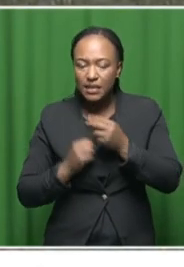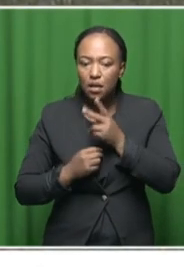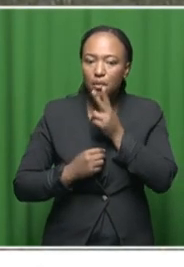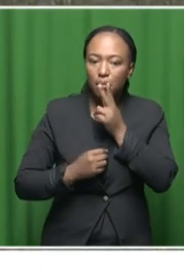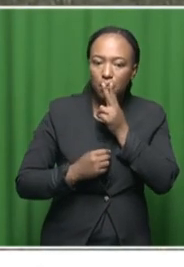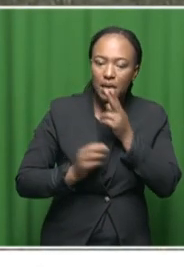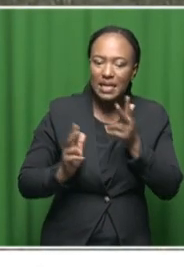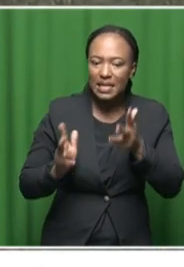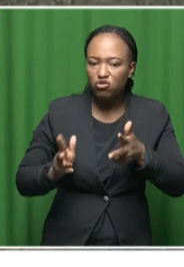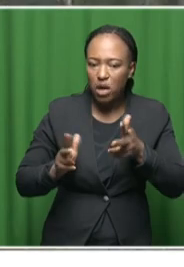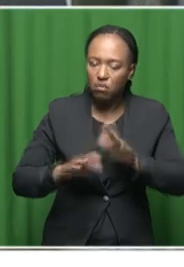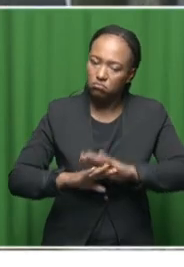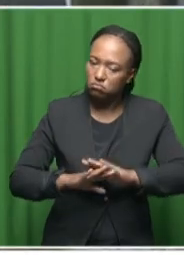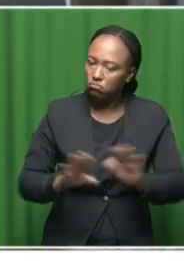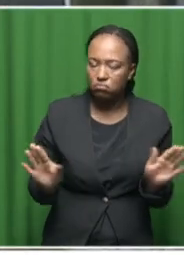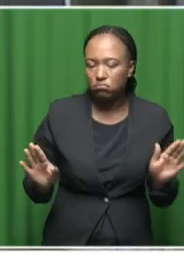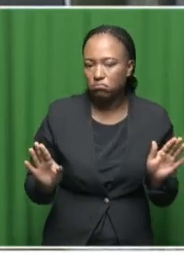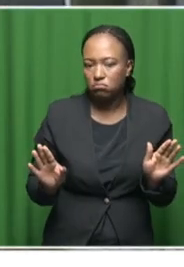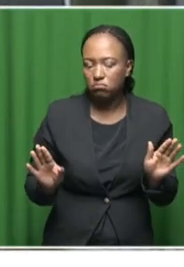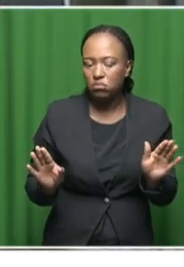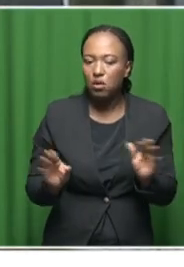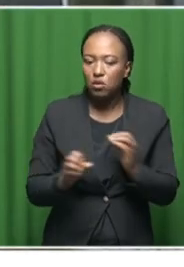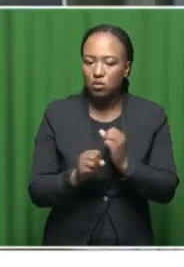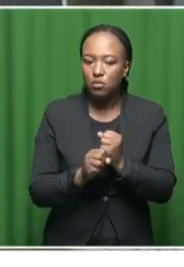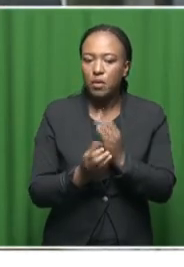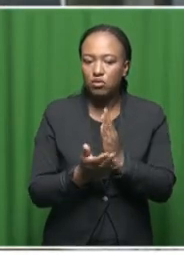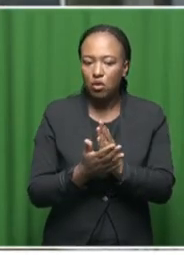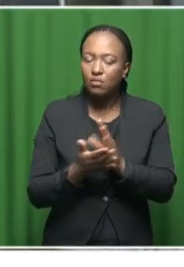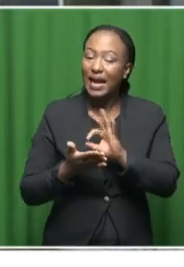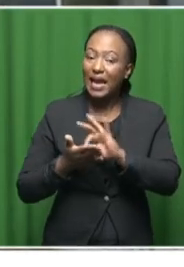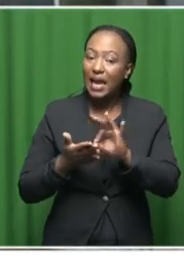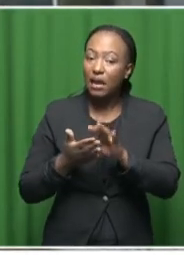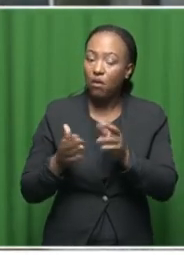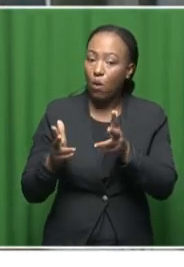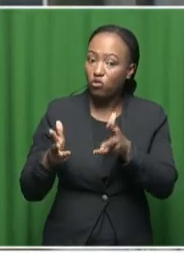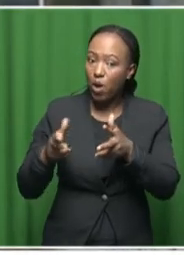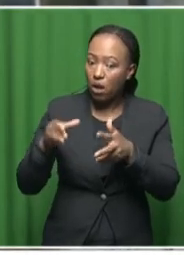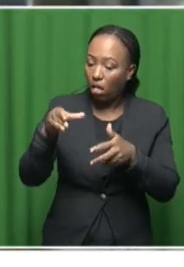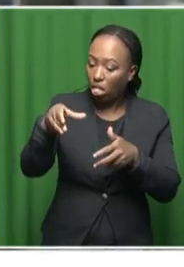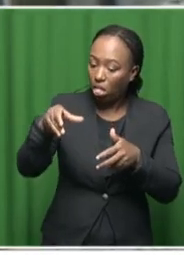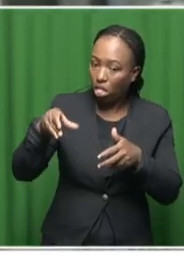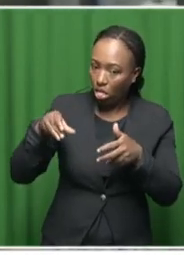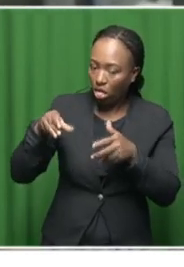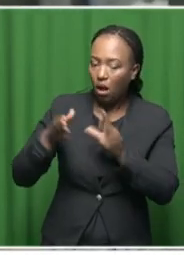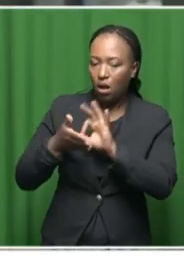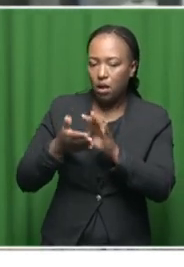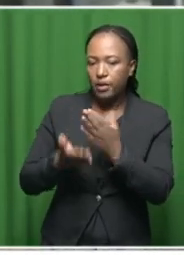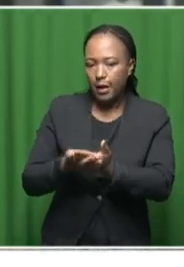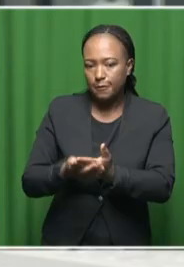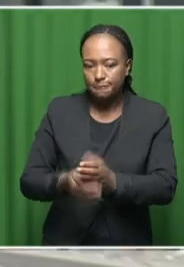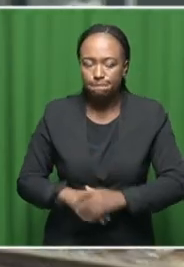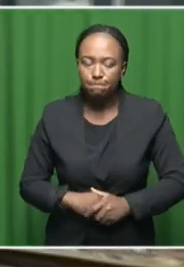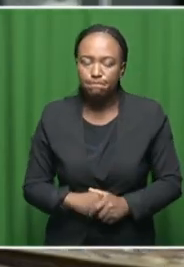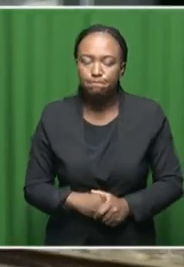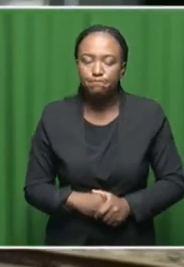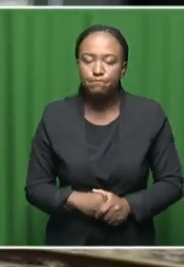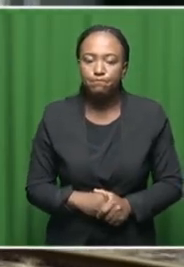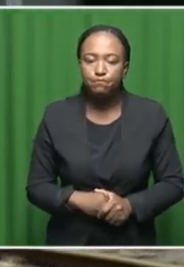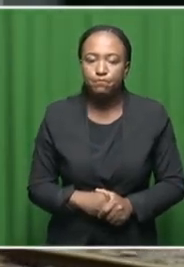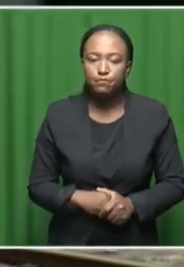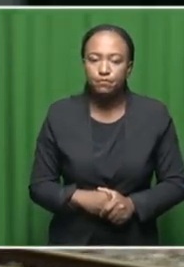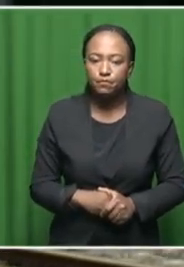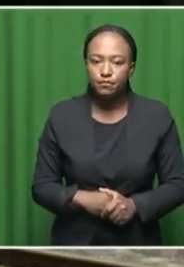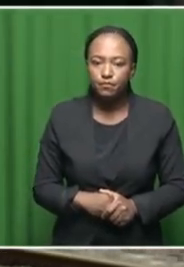and drinking on the trains to keep the courages clean. Ah, Tule Joga, SABC